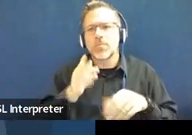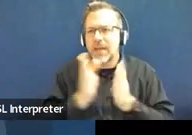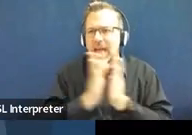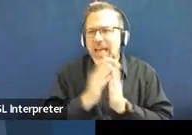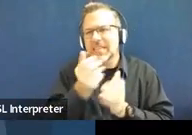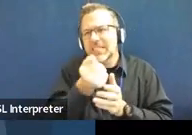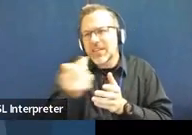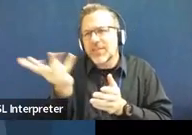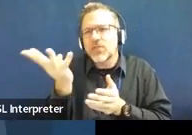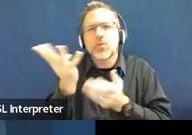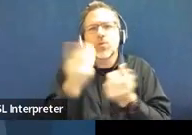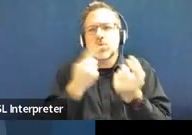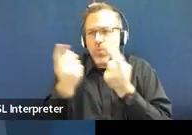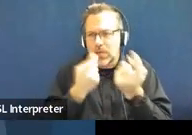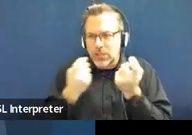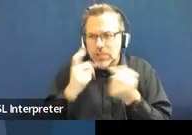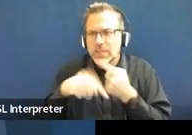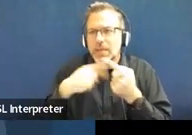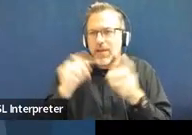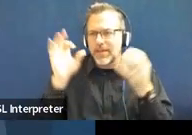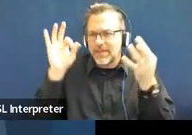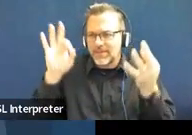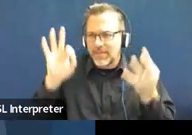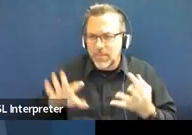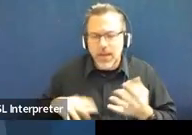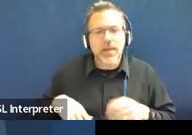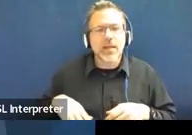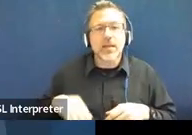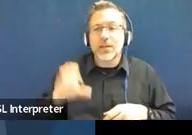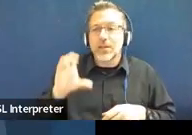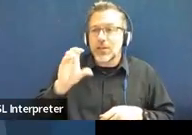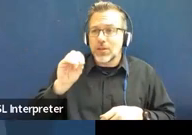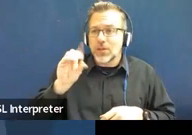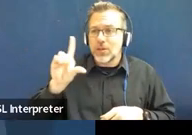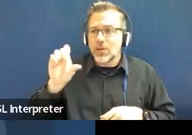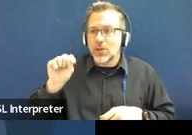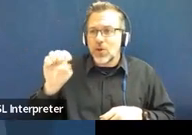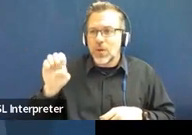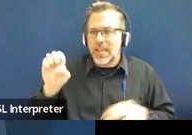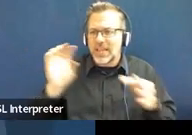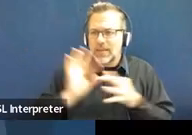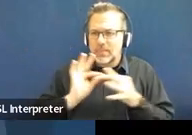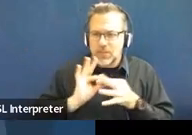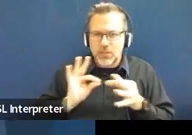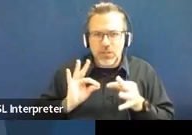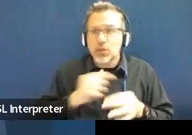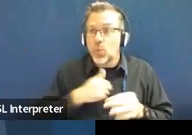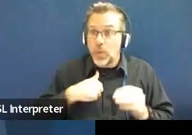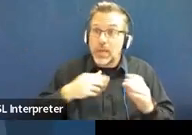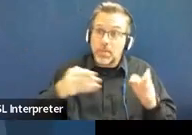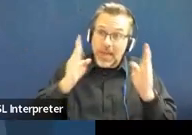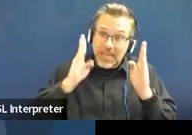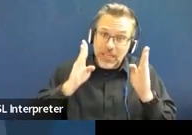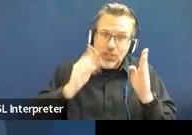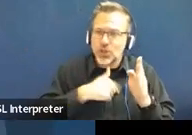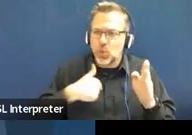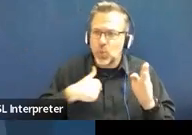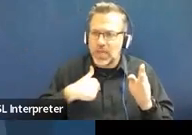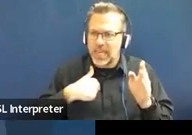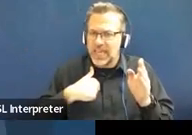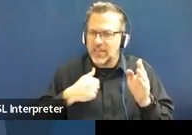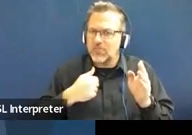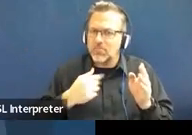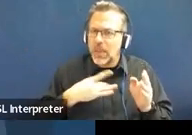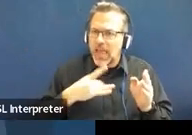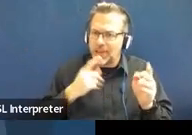some feedback because, as Colette mentioned, we really do appreciate the feedback. We pay attention to it. We try to adjust our professional development